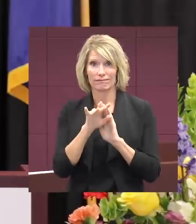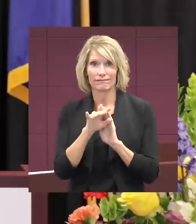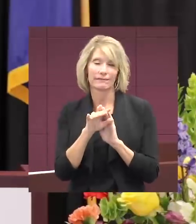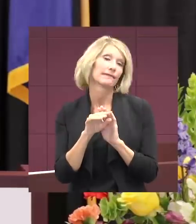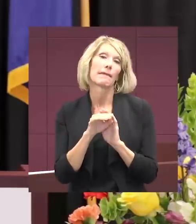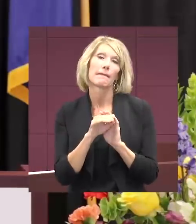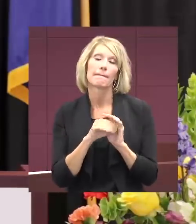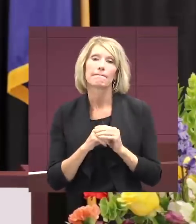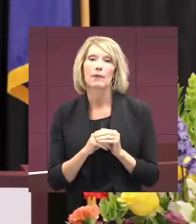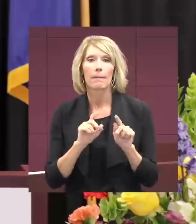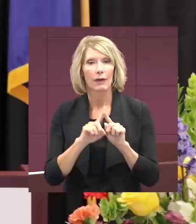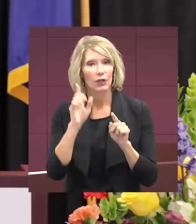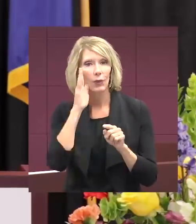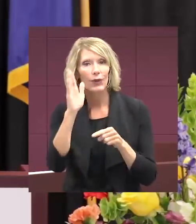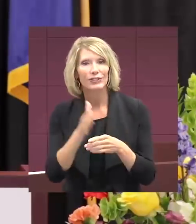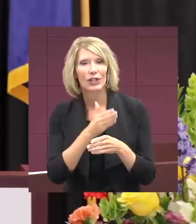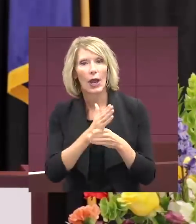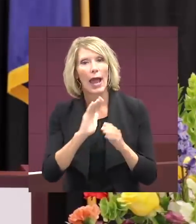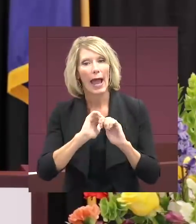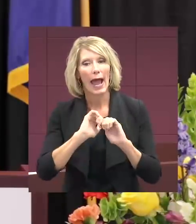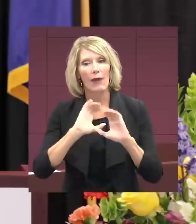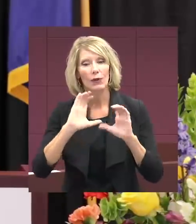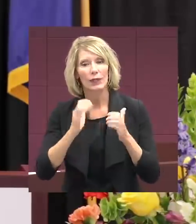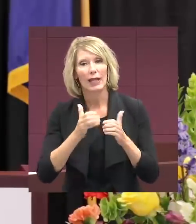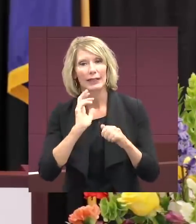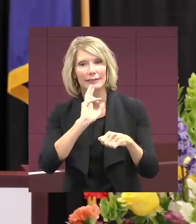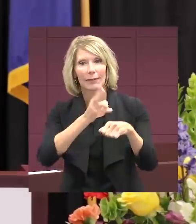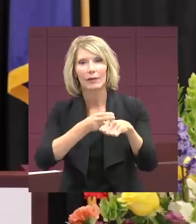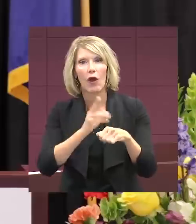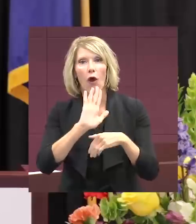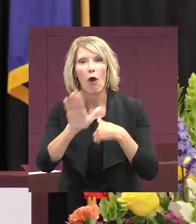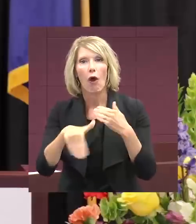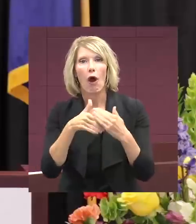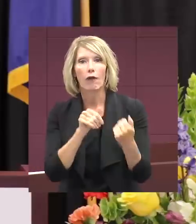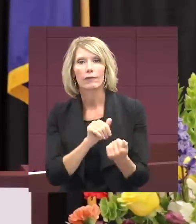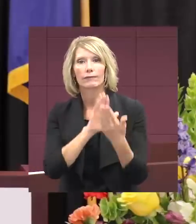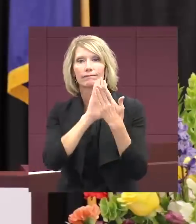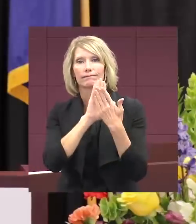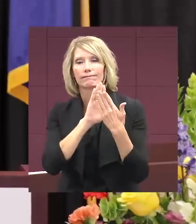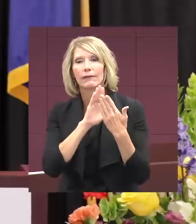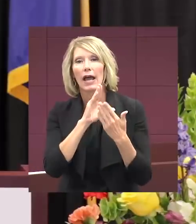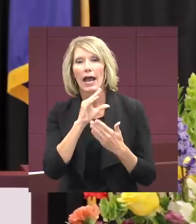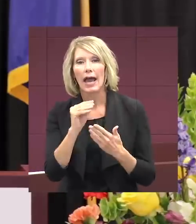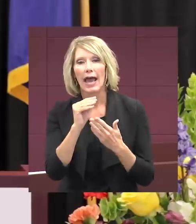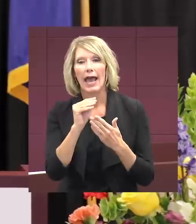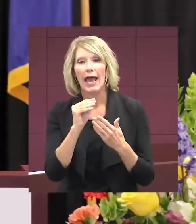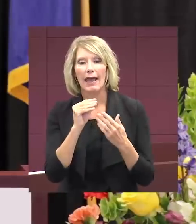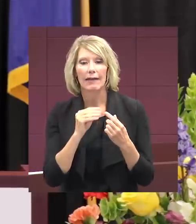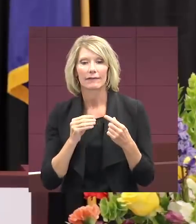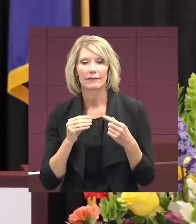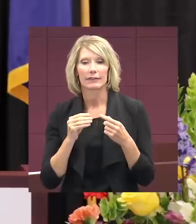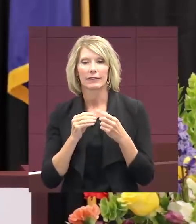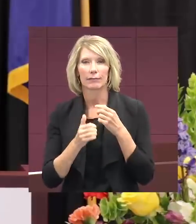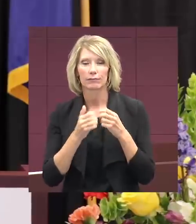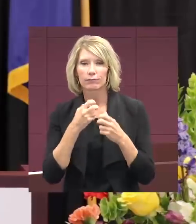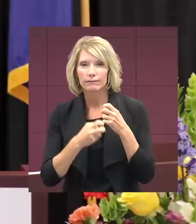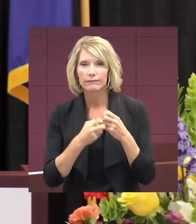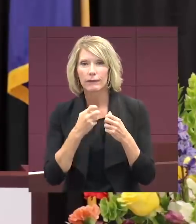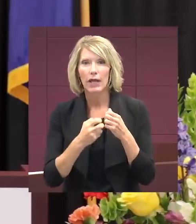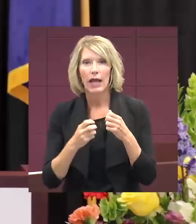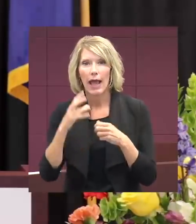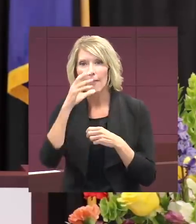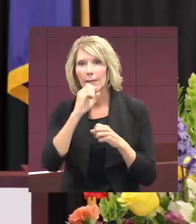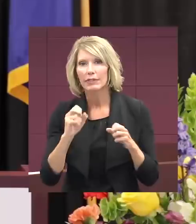you also get to share how your class overcame all obstacles and the adversities and the disappointments and the missed